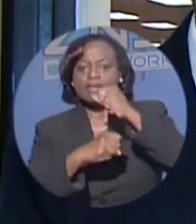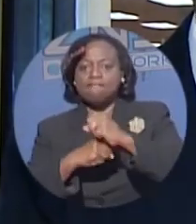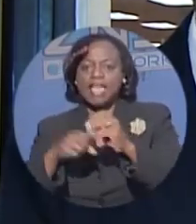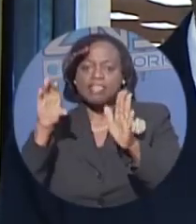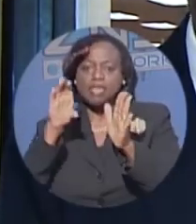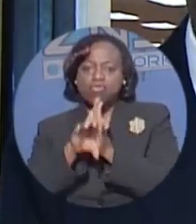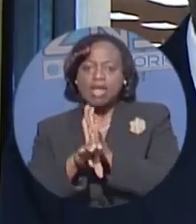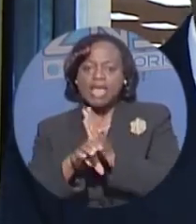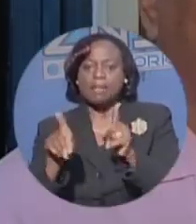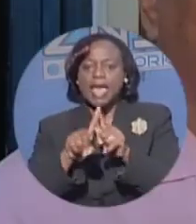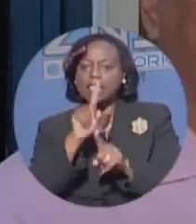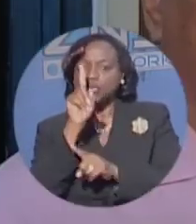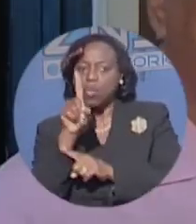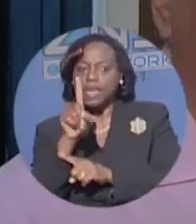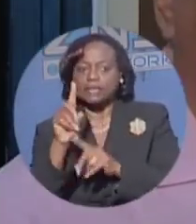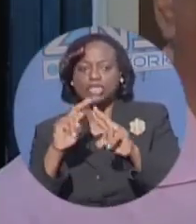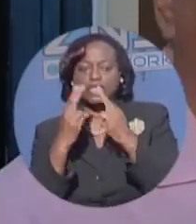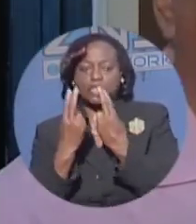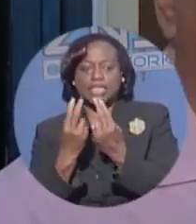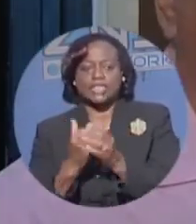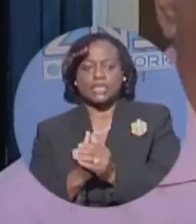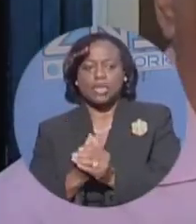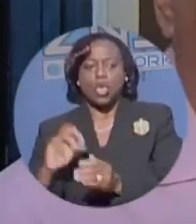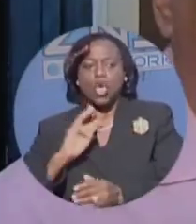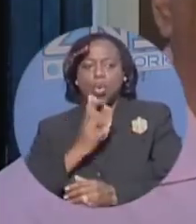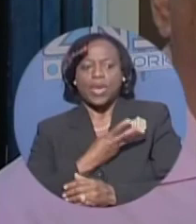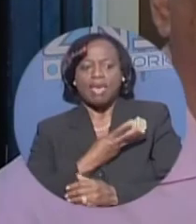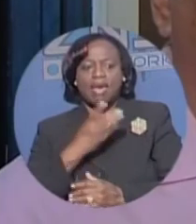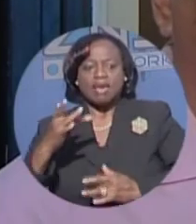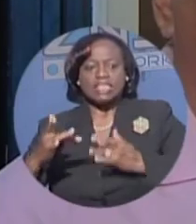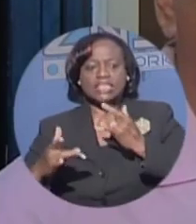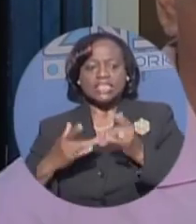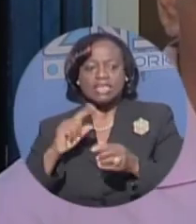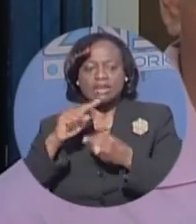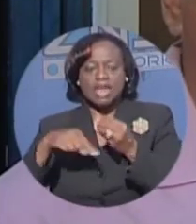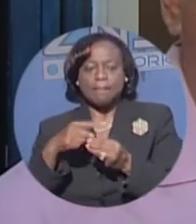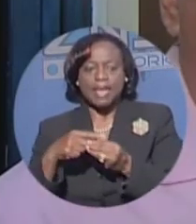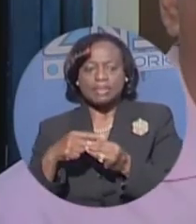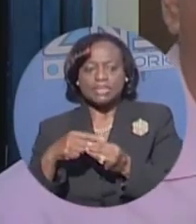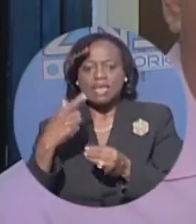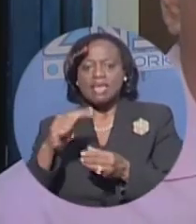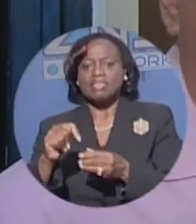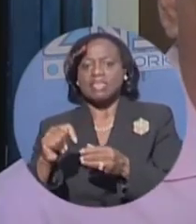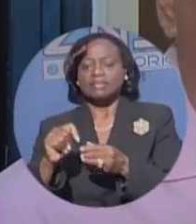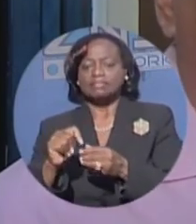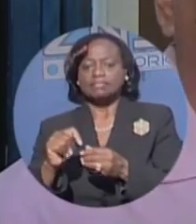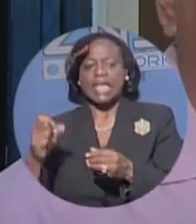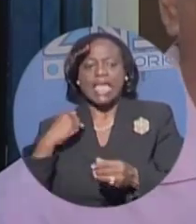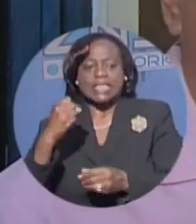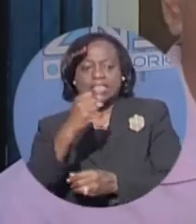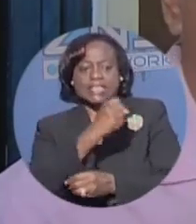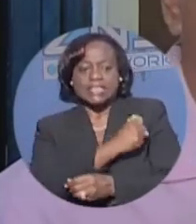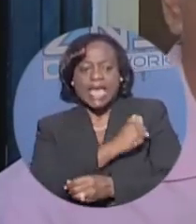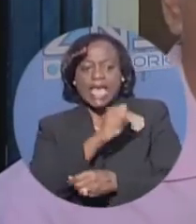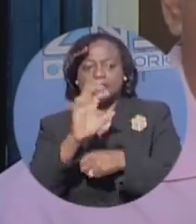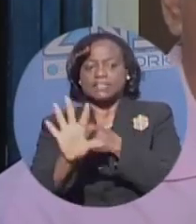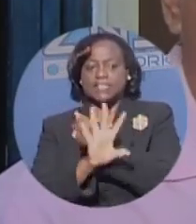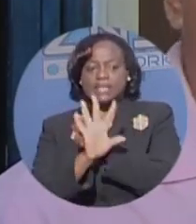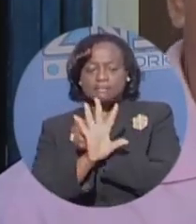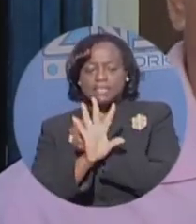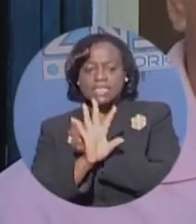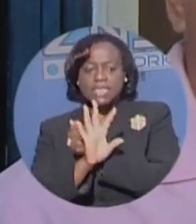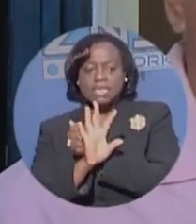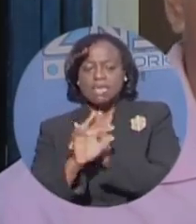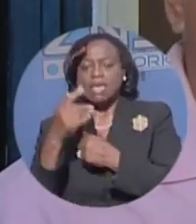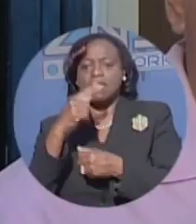as one unit. We're always concerned about the staff safety, the crime that's going on, and